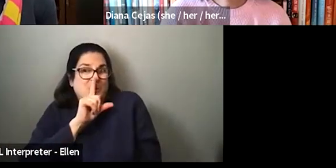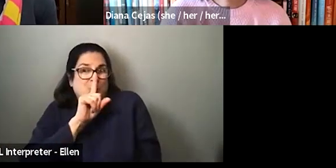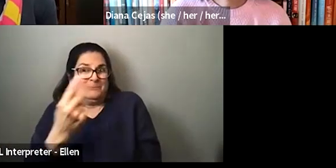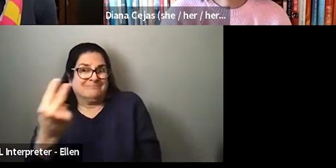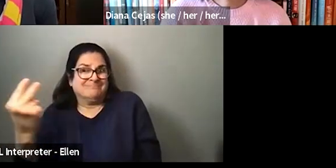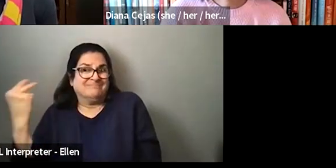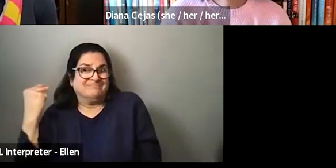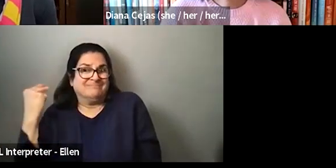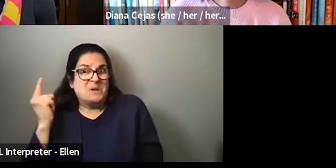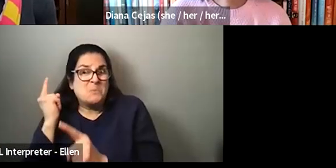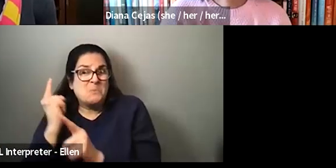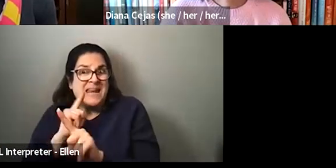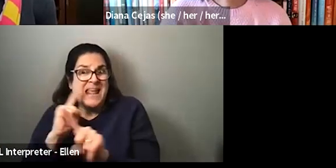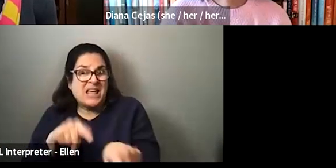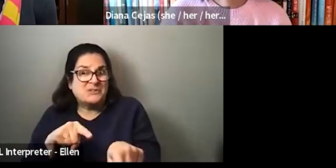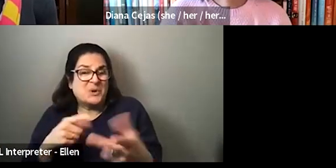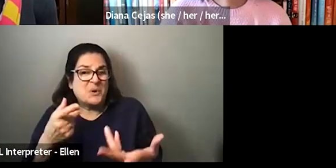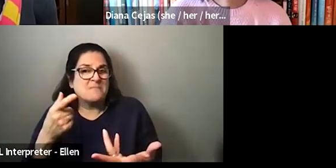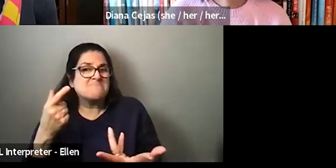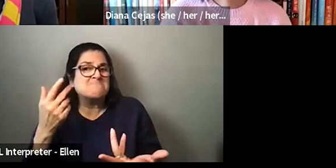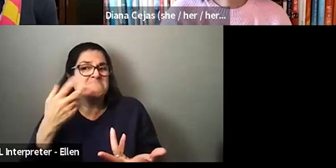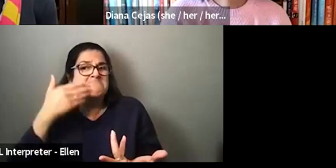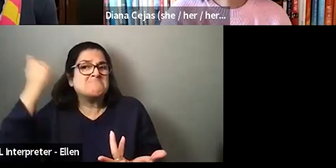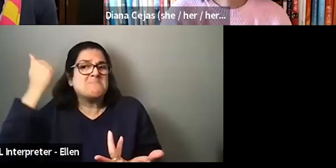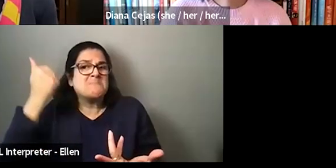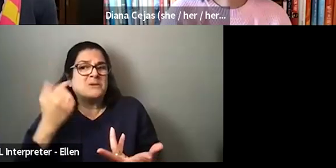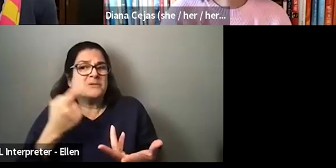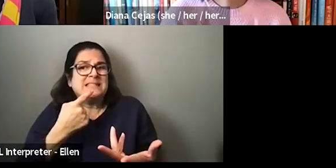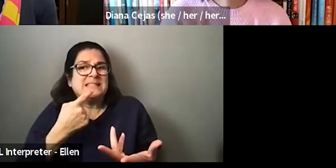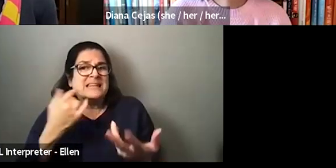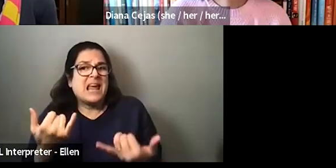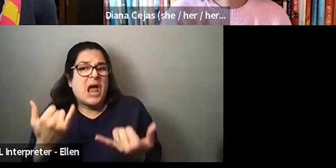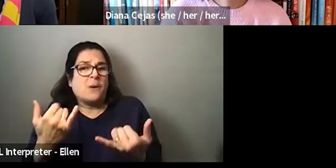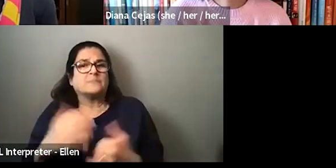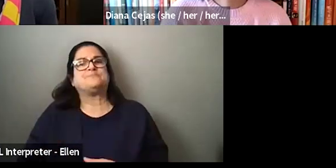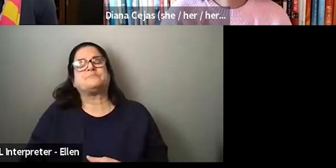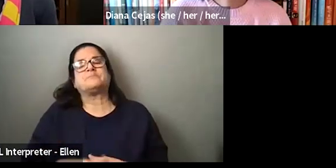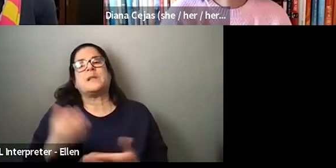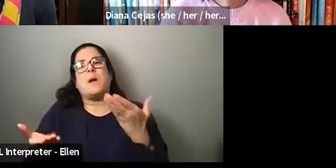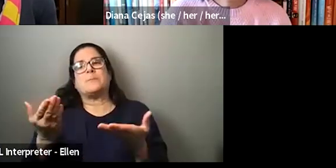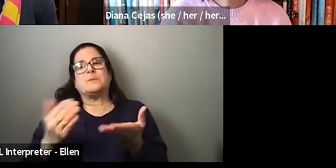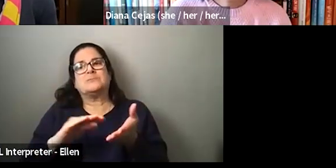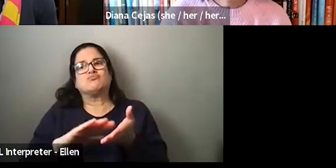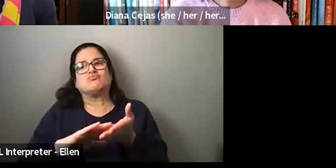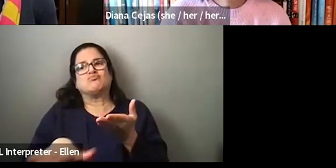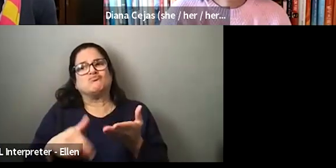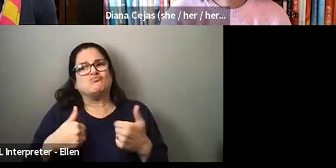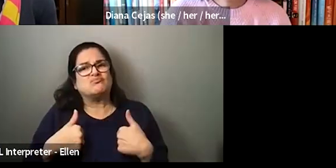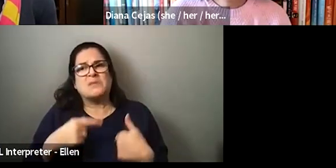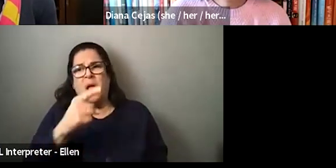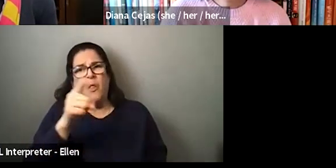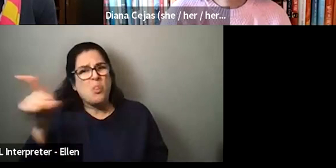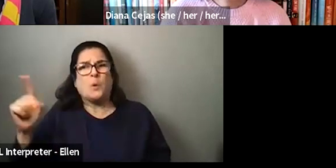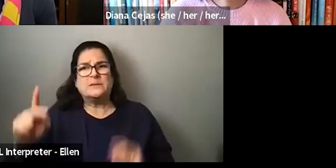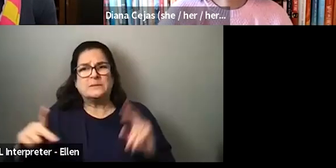myself to say now. Um, I think I would give myself more grace in the sense that like those folks had absolutely no